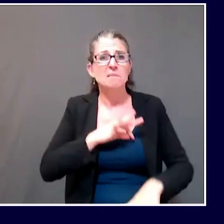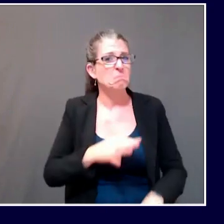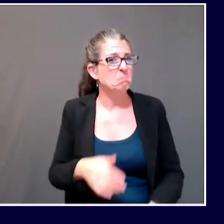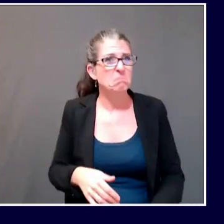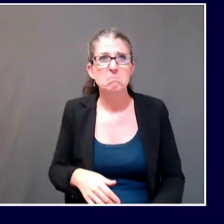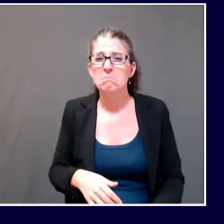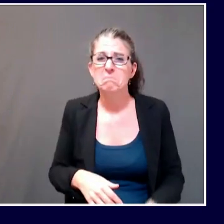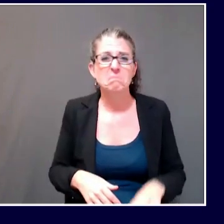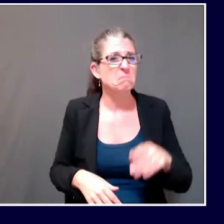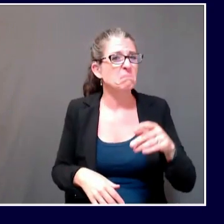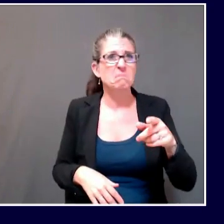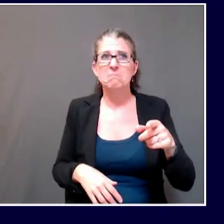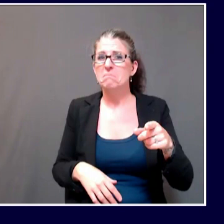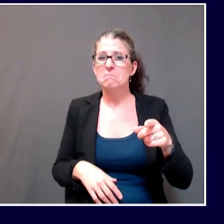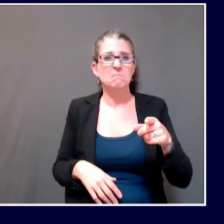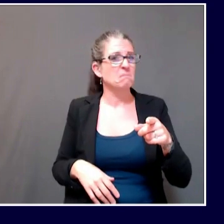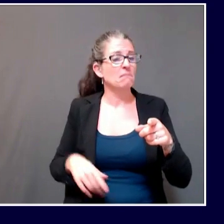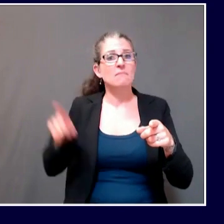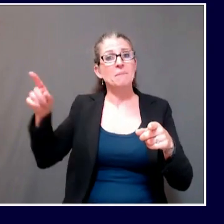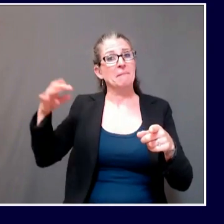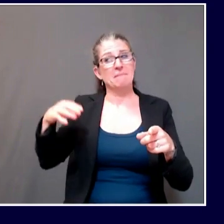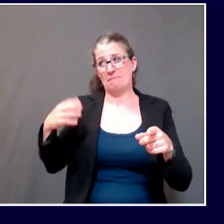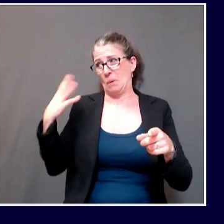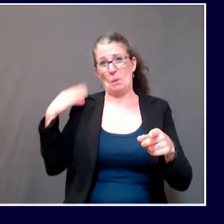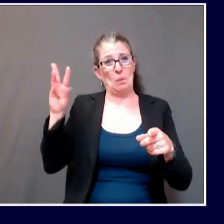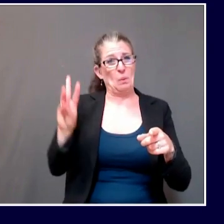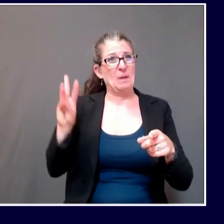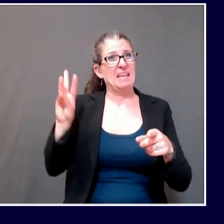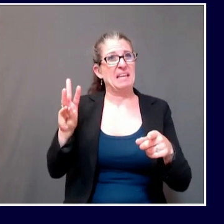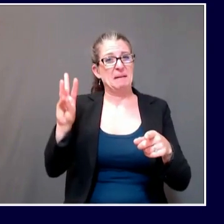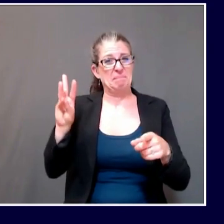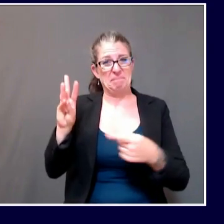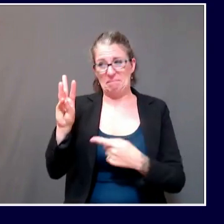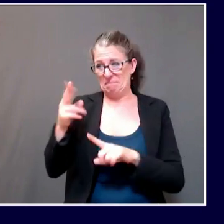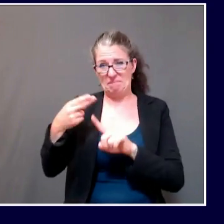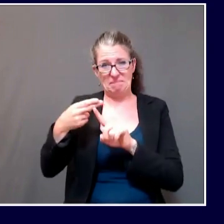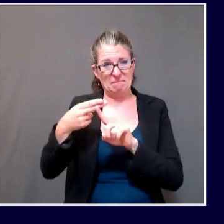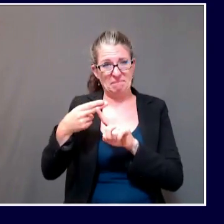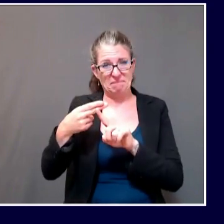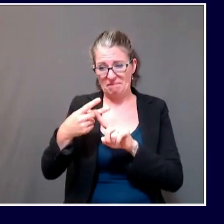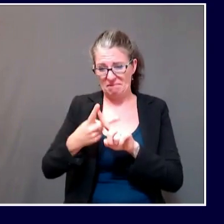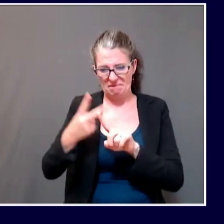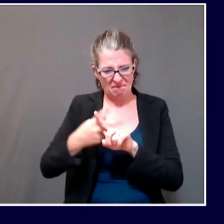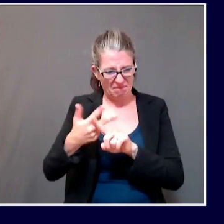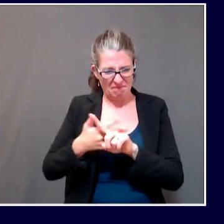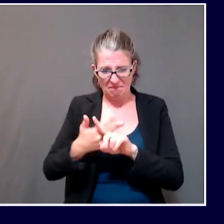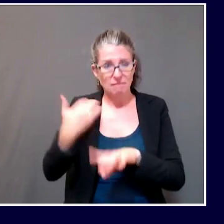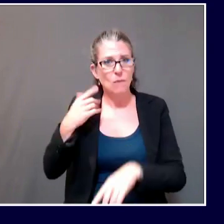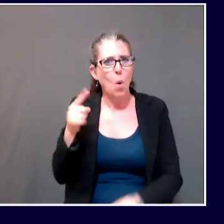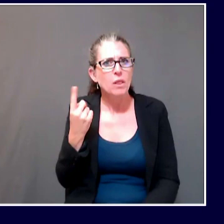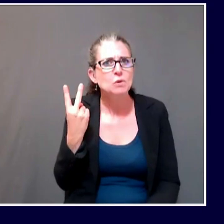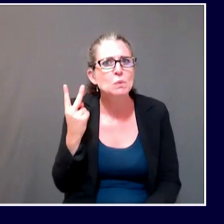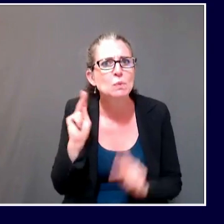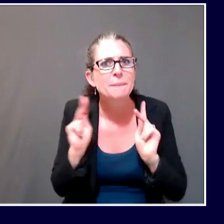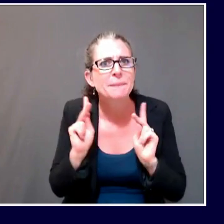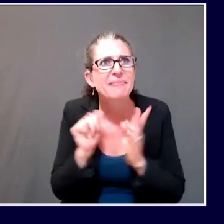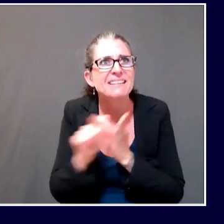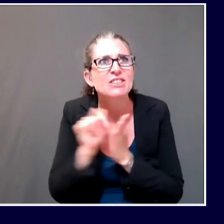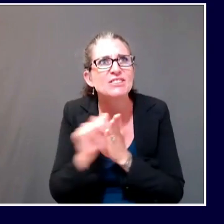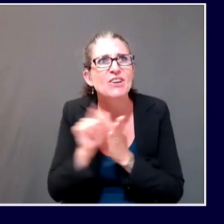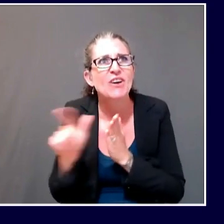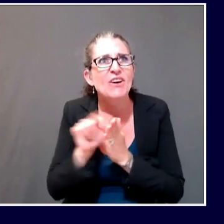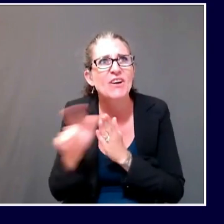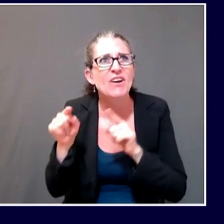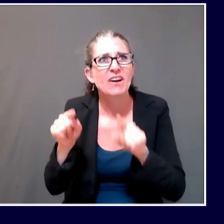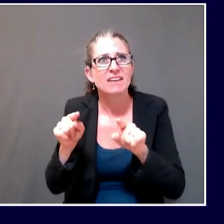no spread, and nothing at the prison in Thomaston or Bolduc, any of the other facilities.